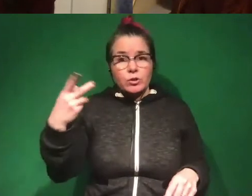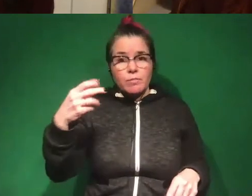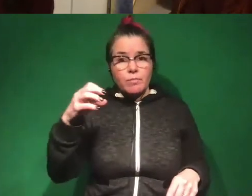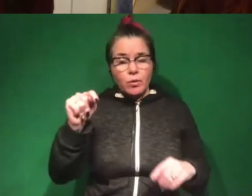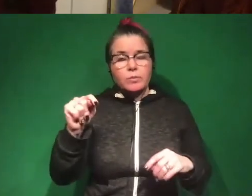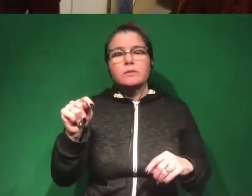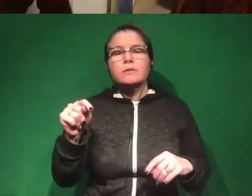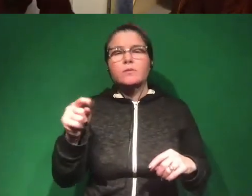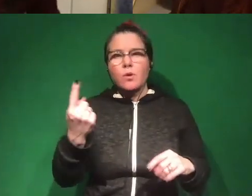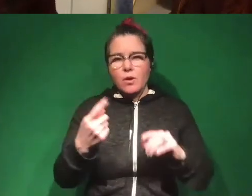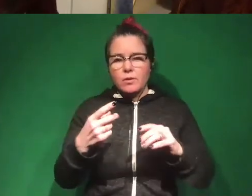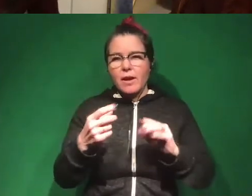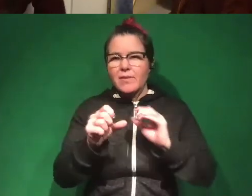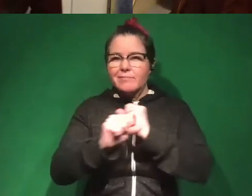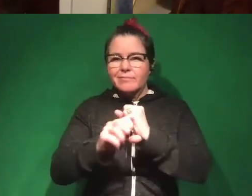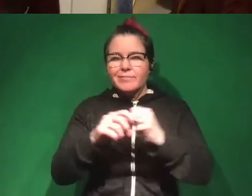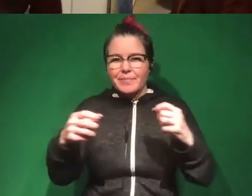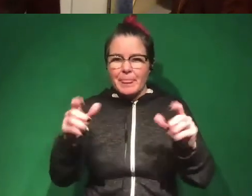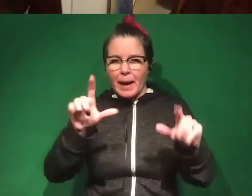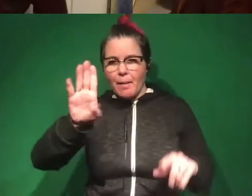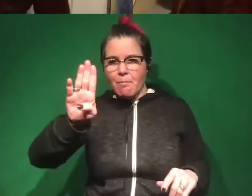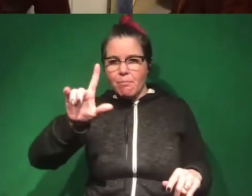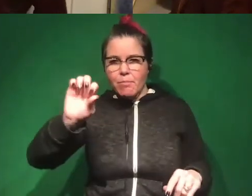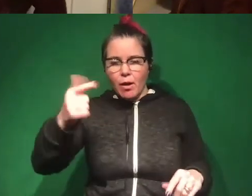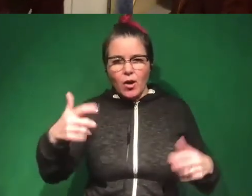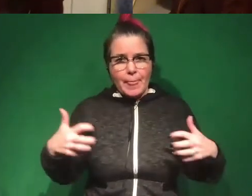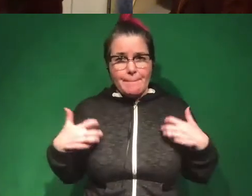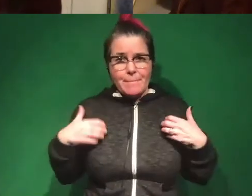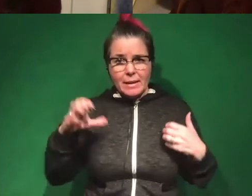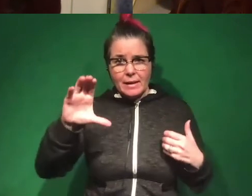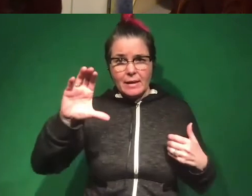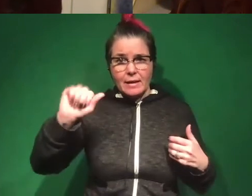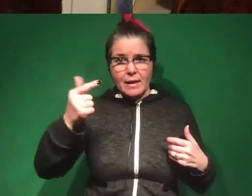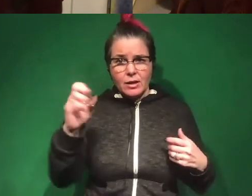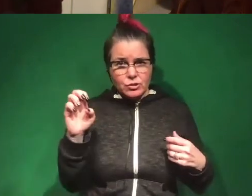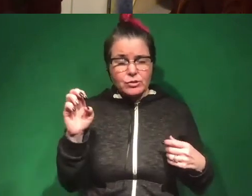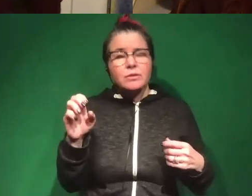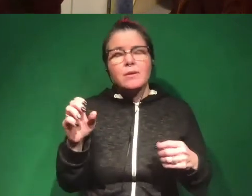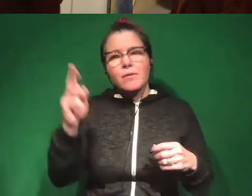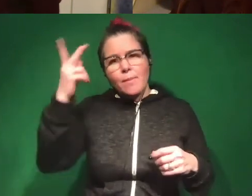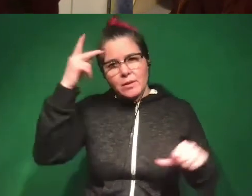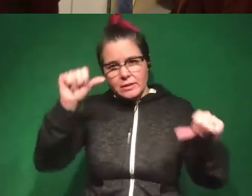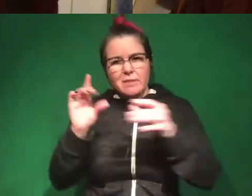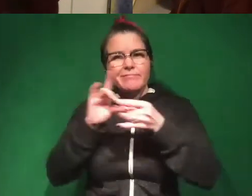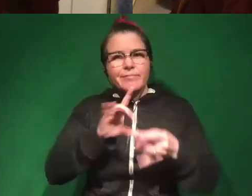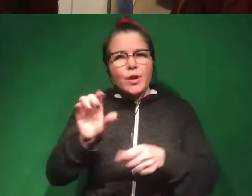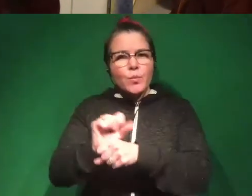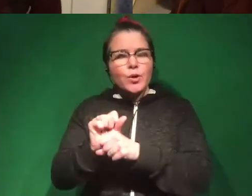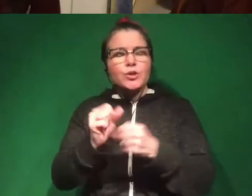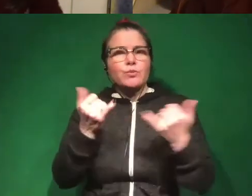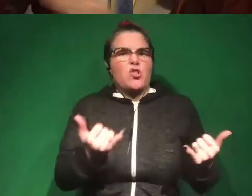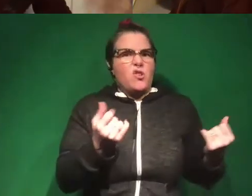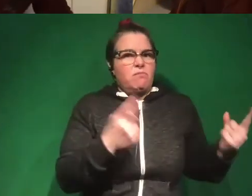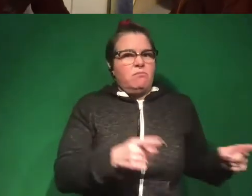called the monkey cage. It's like a blog and that is political scientists trying to connect their work to current events. And so that's a good resource